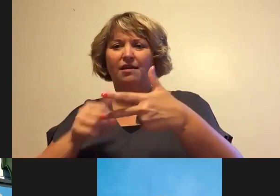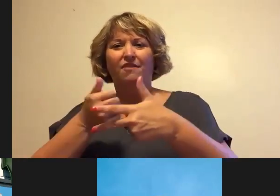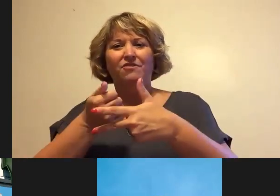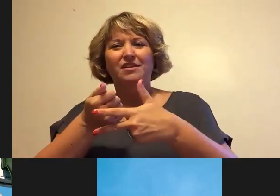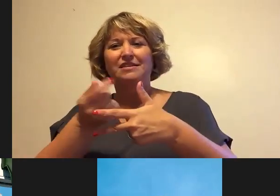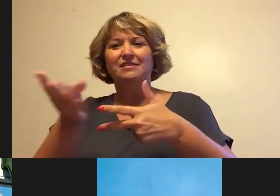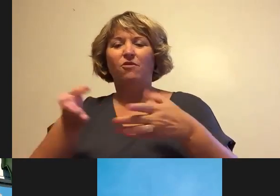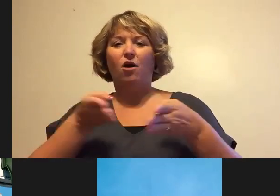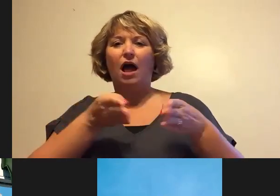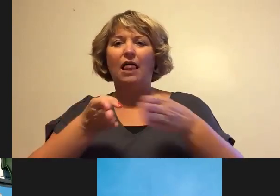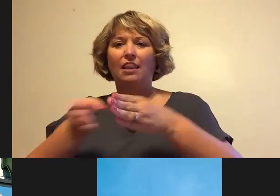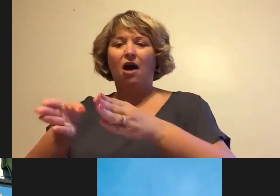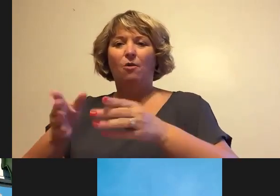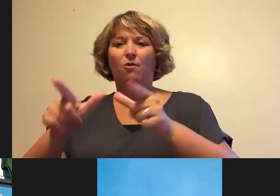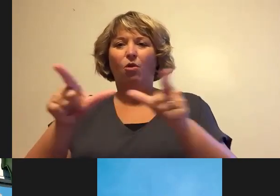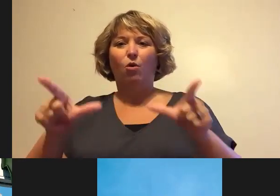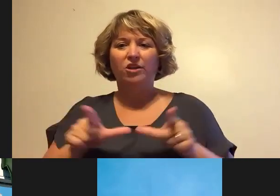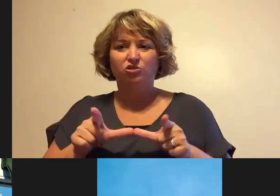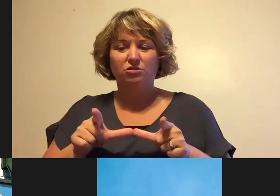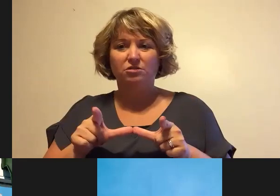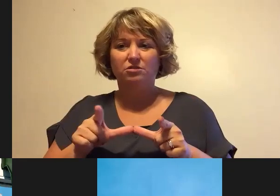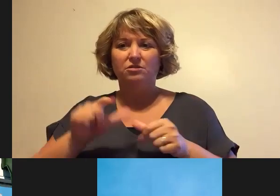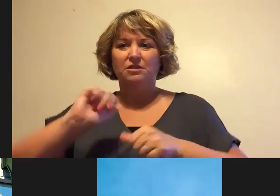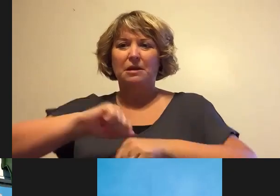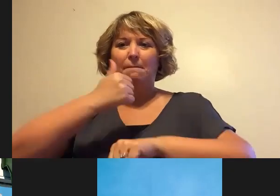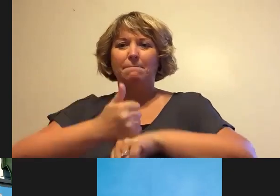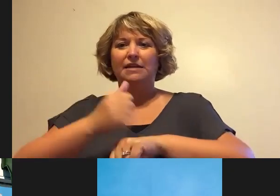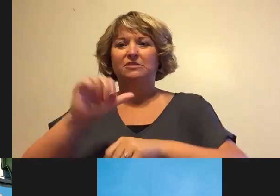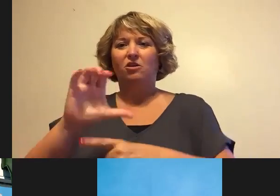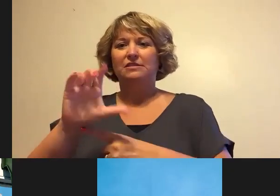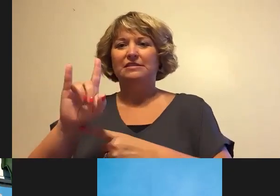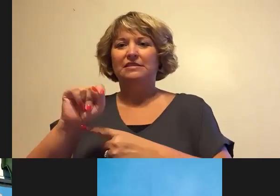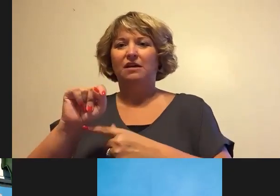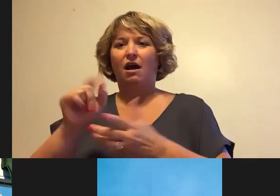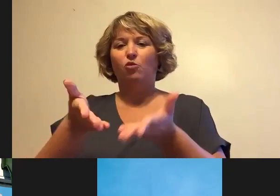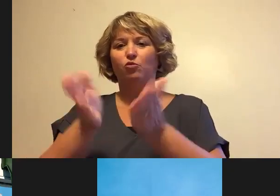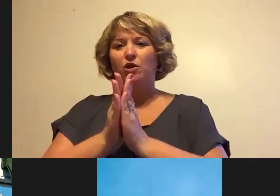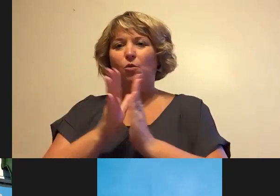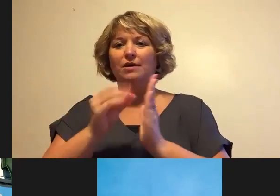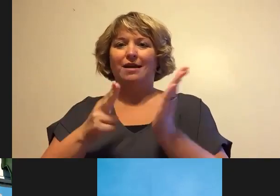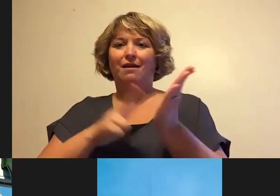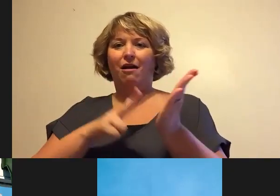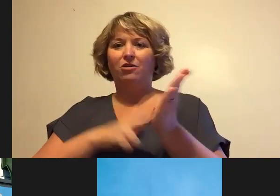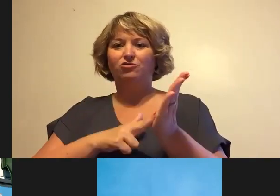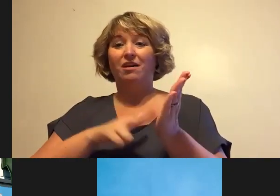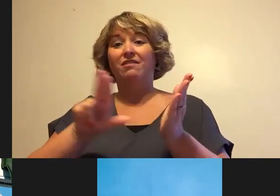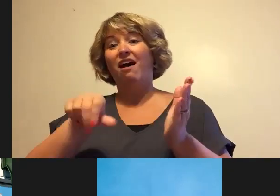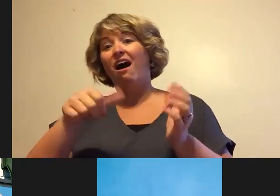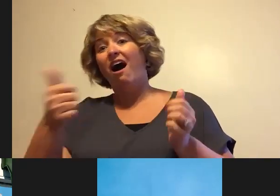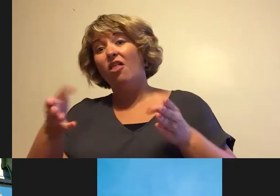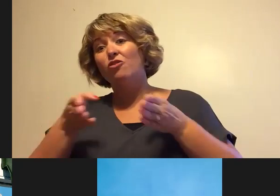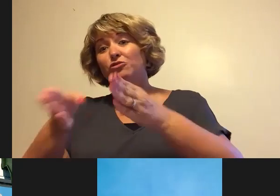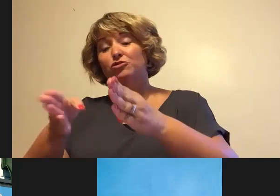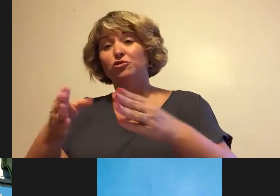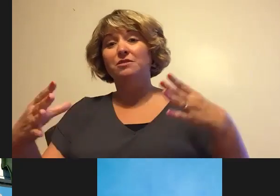staging locations based on CDOT requests and the contract. Other streets such as Hollywood